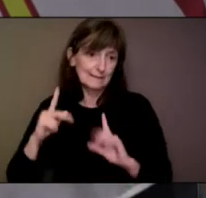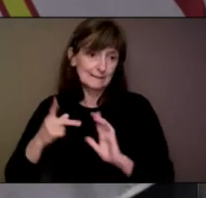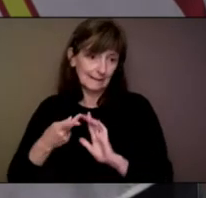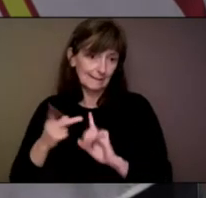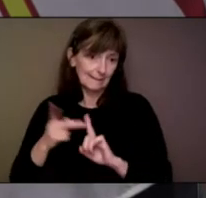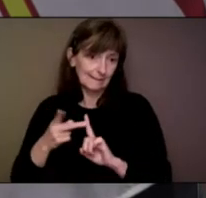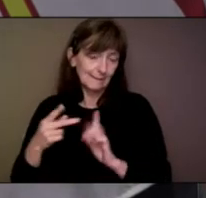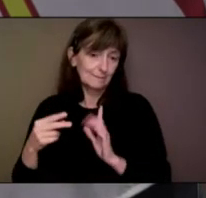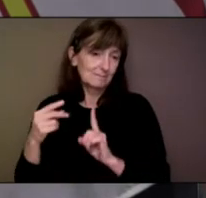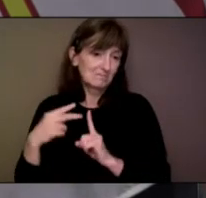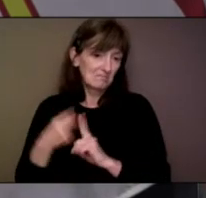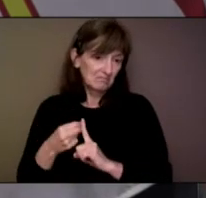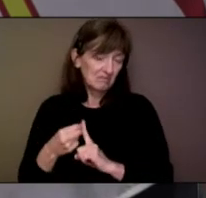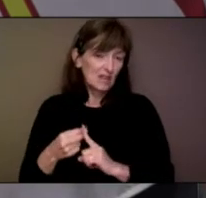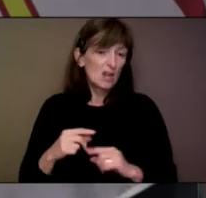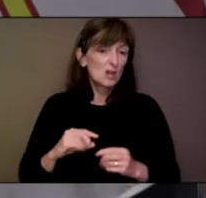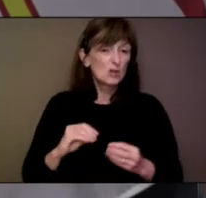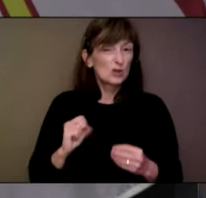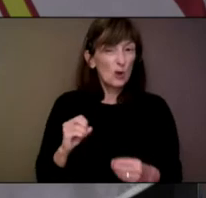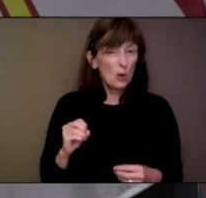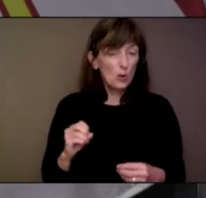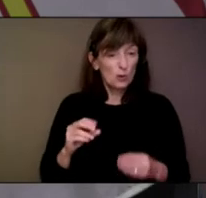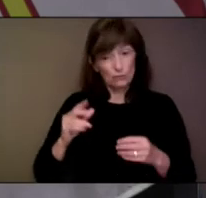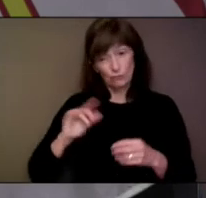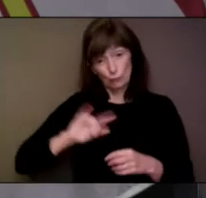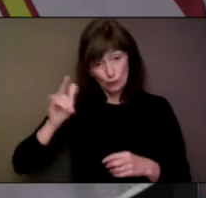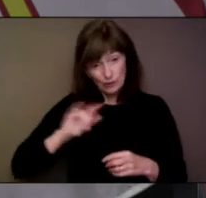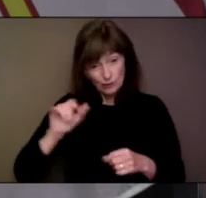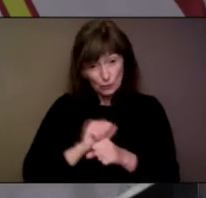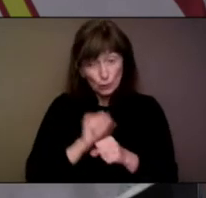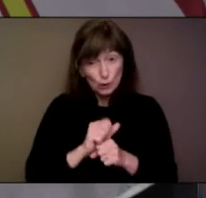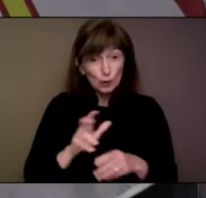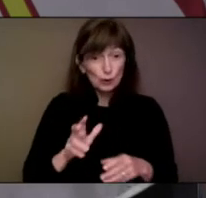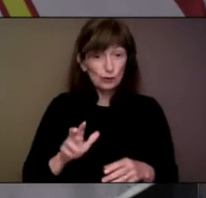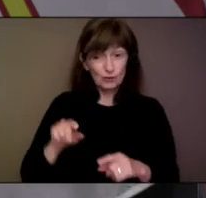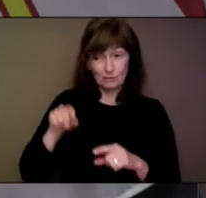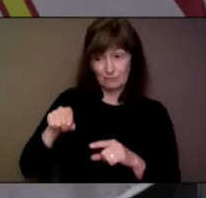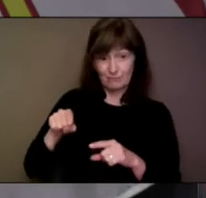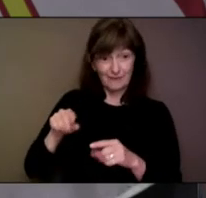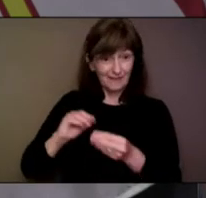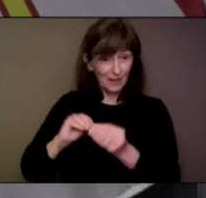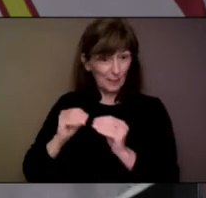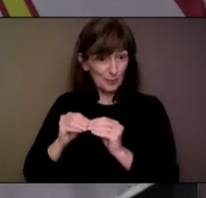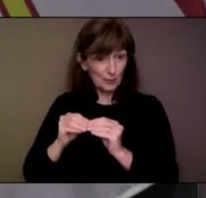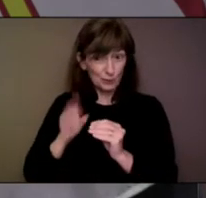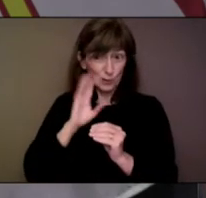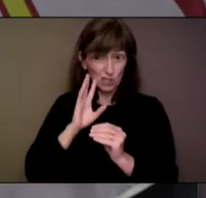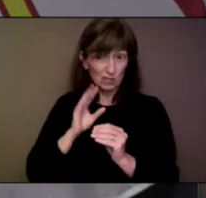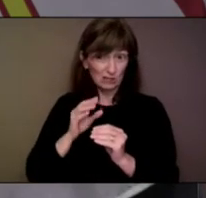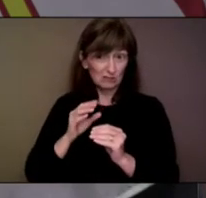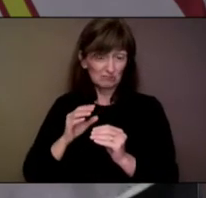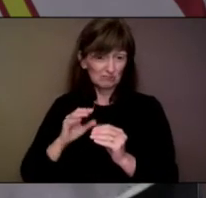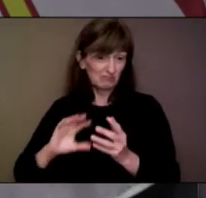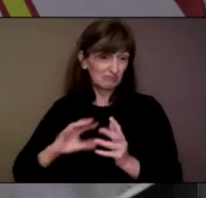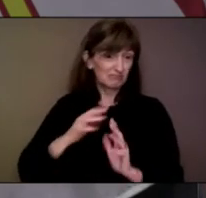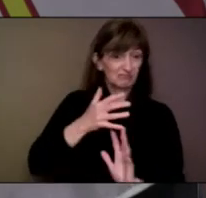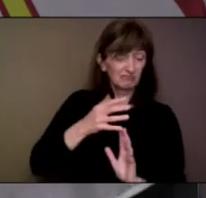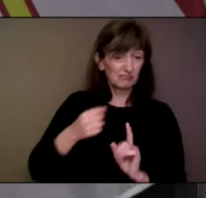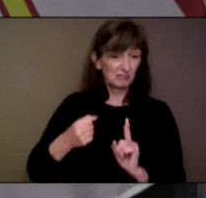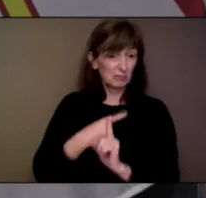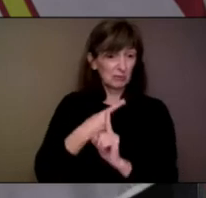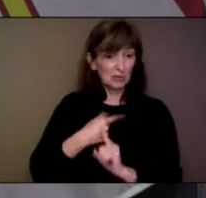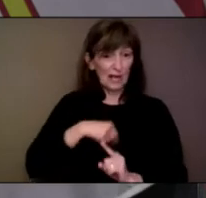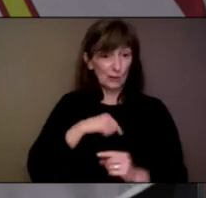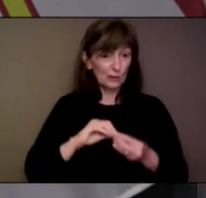you know, the numbers of rotational workers, for example, alone, are not likely, you know, they're not high enough that it's going to change